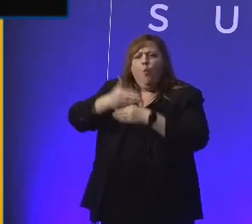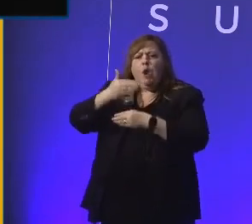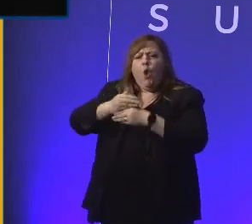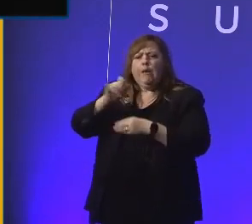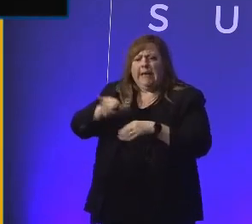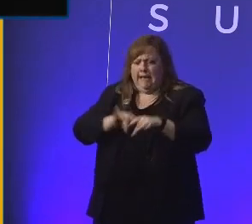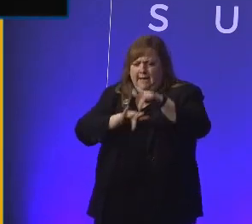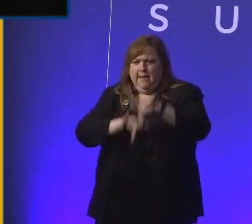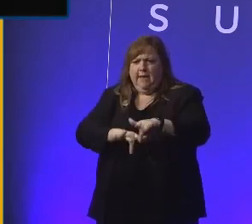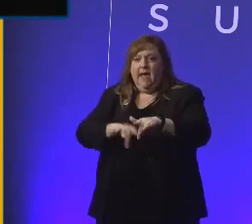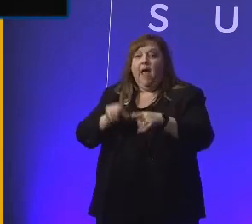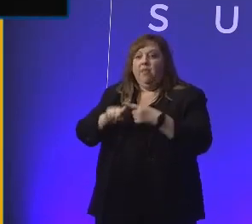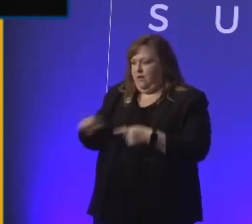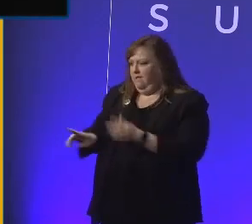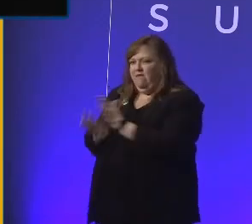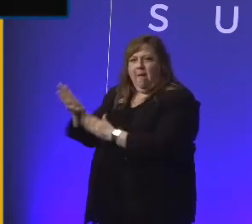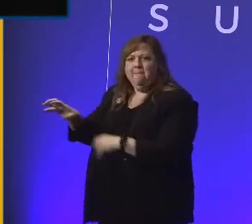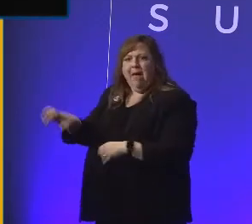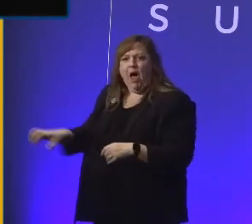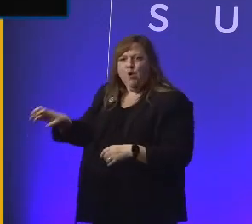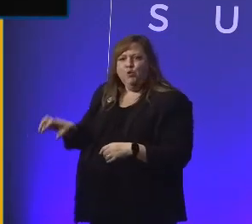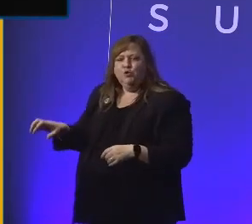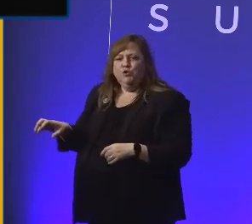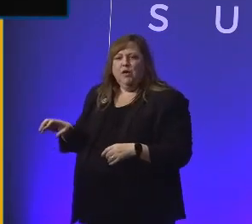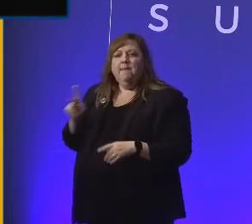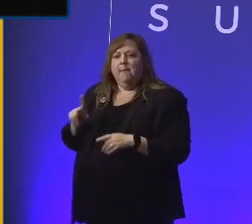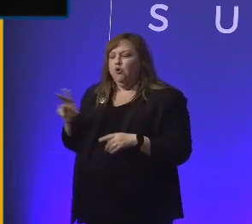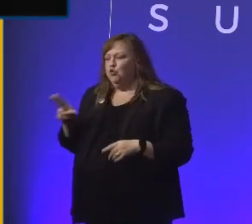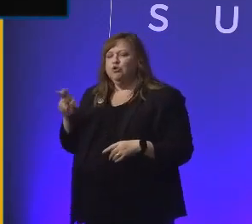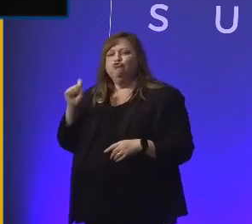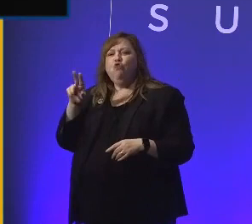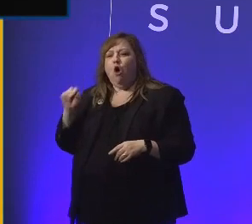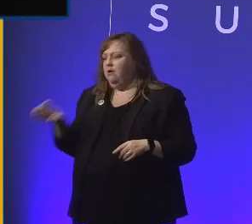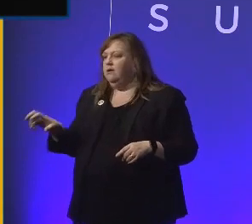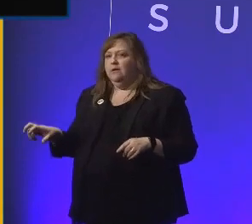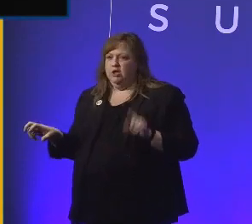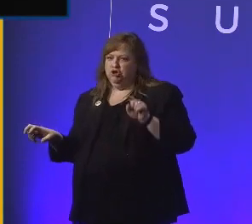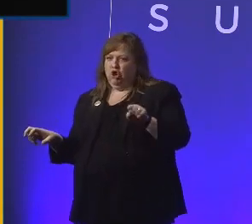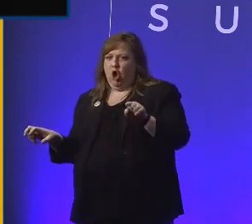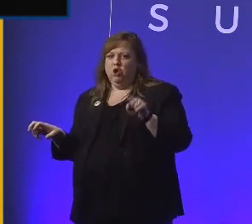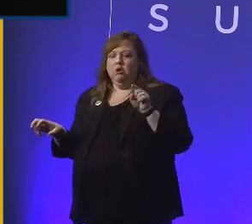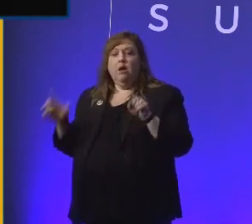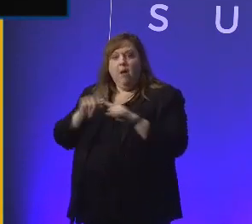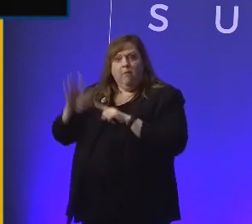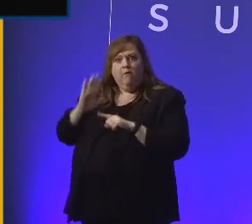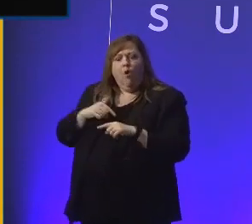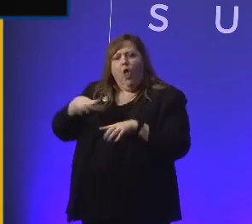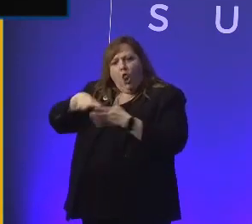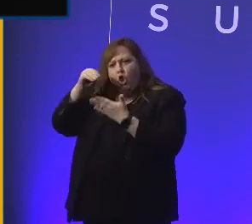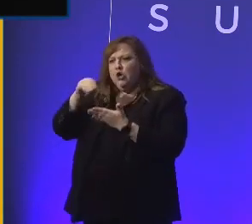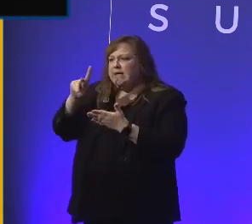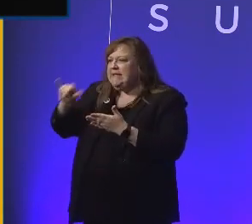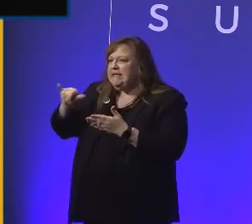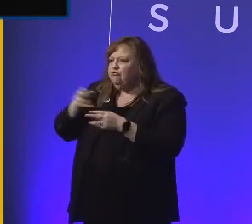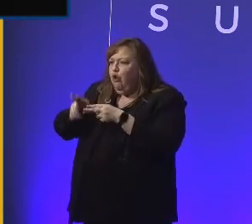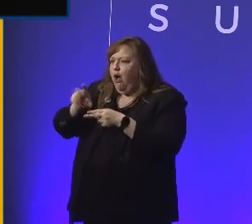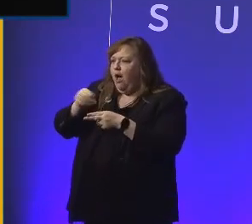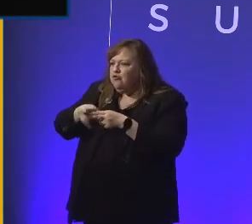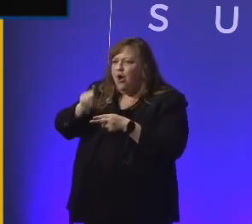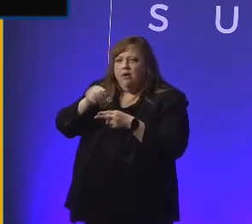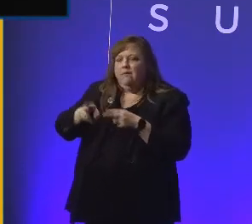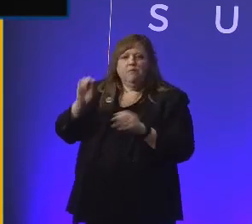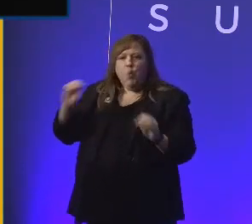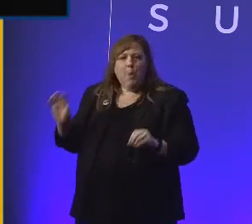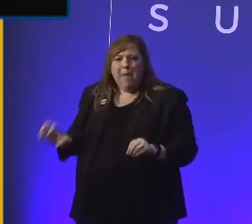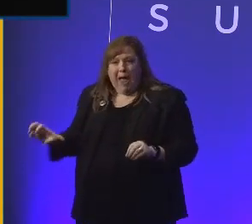Then the mouse came out and people started using the start button a bit more. But essentially, we used to learn our key strokes. You know, that was like the normal experience because we didn't have